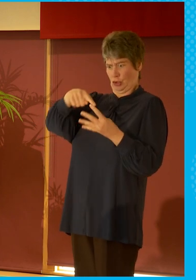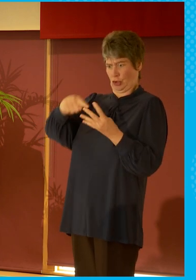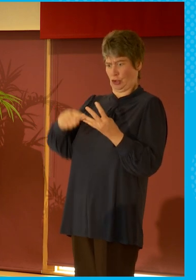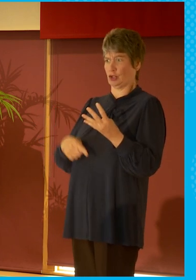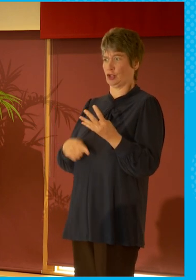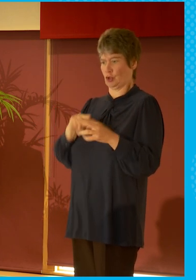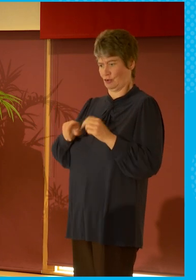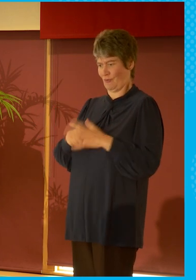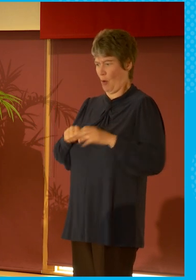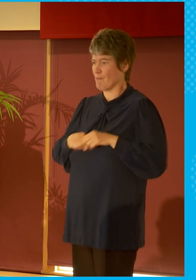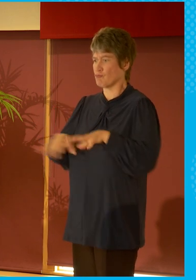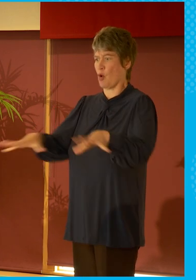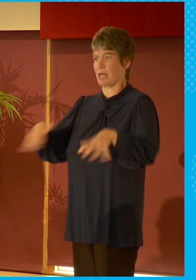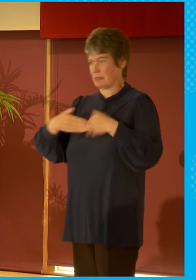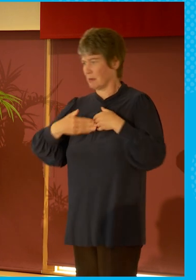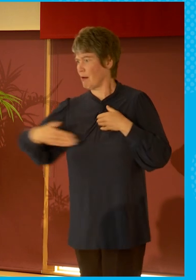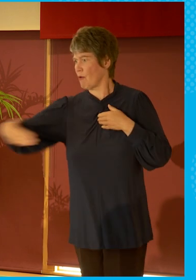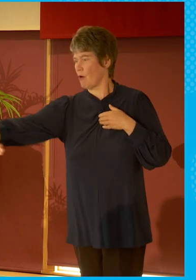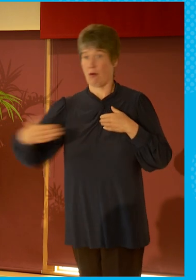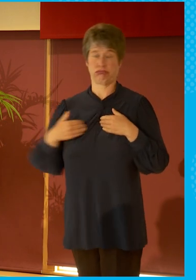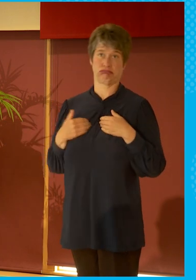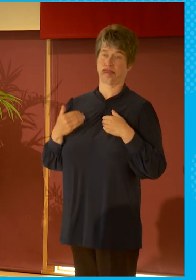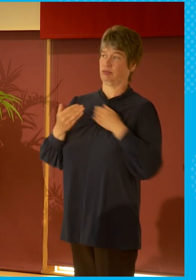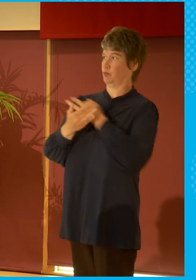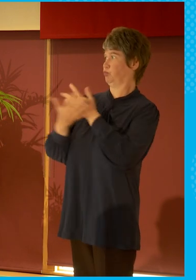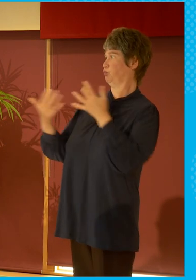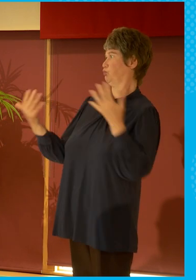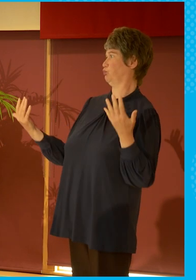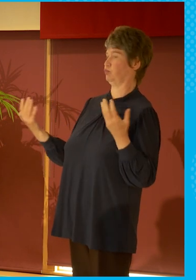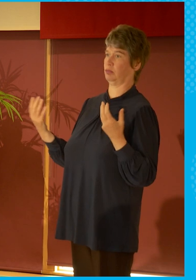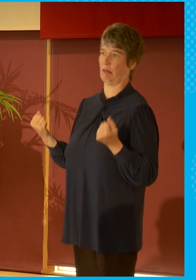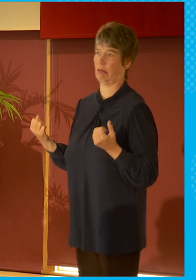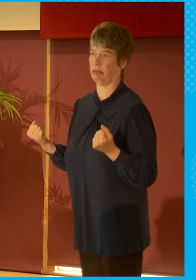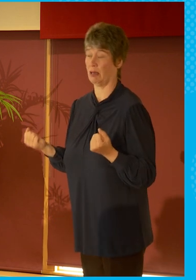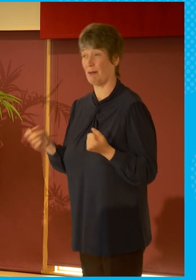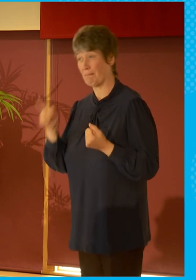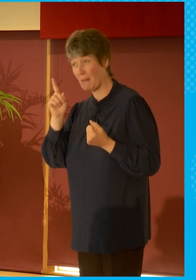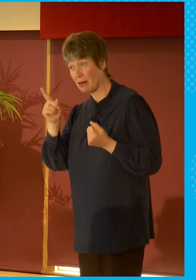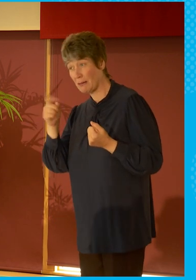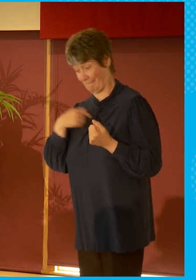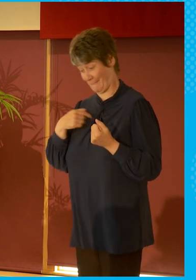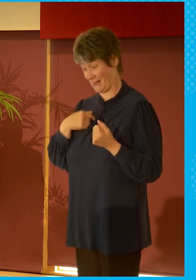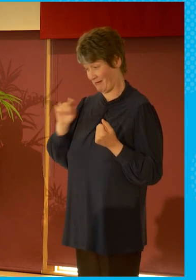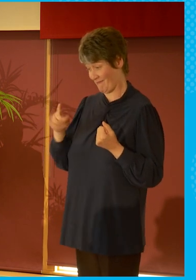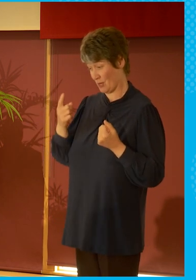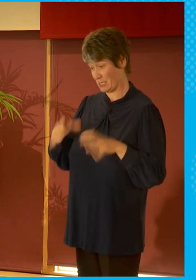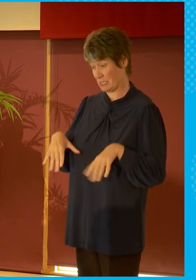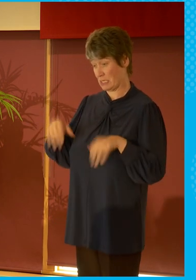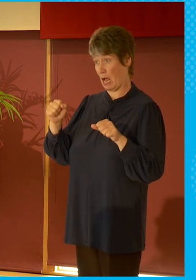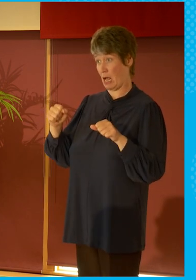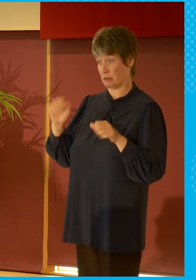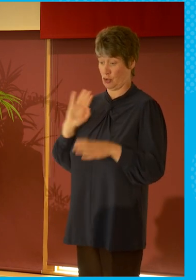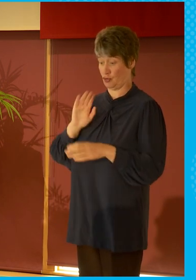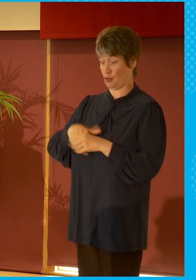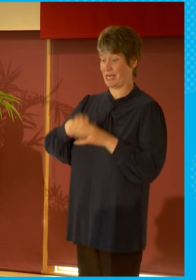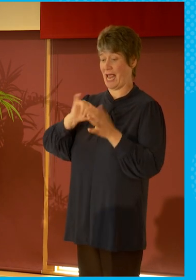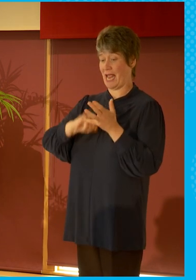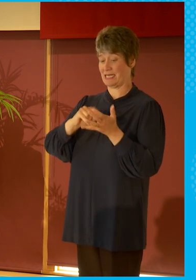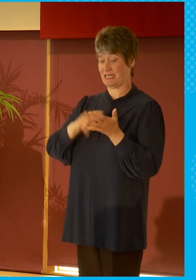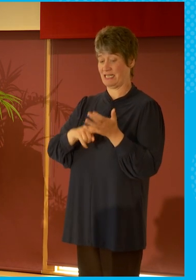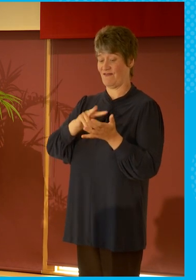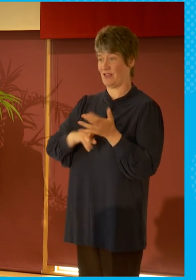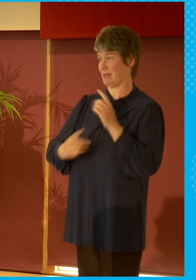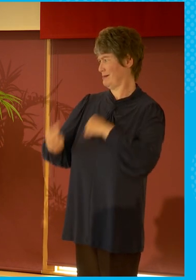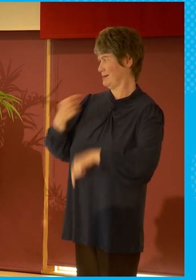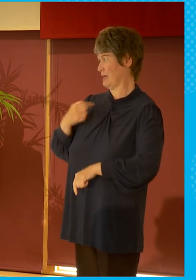broadcasting? There are so many but that's not a new question. When I first joined STV it was almost